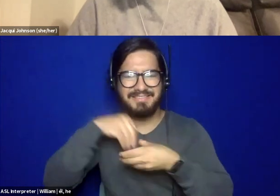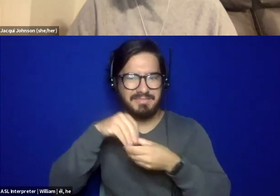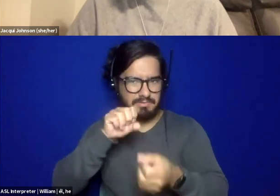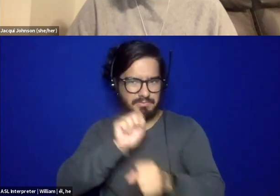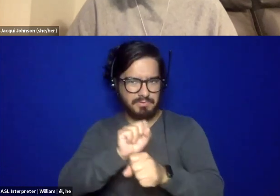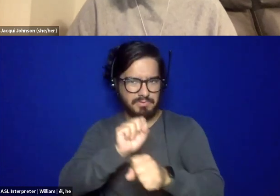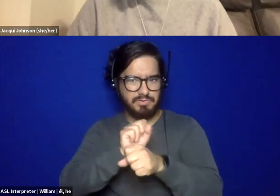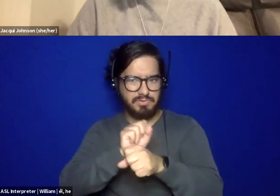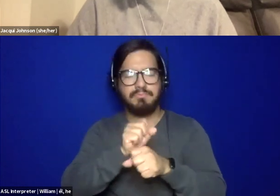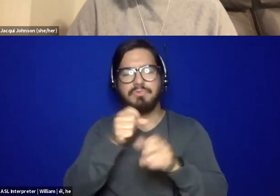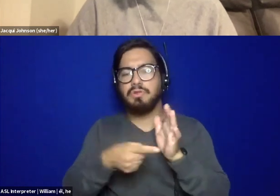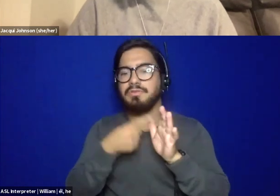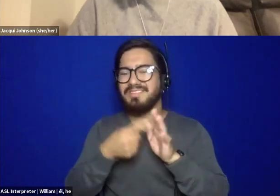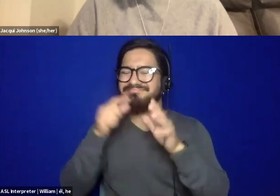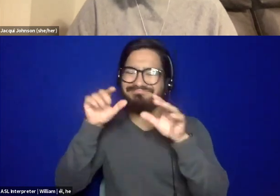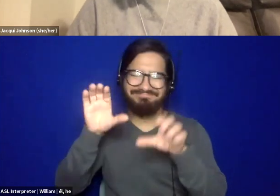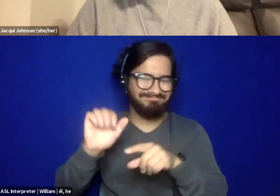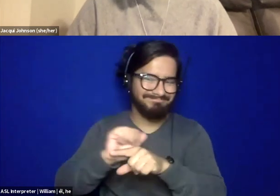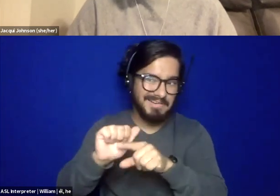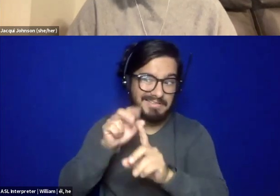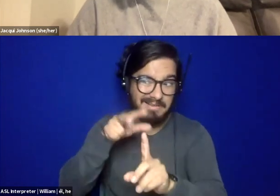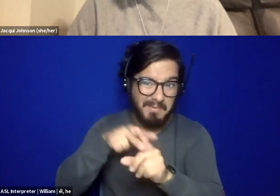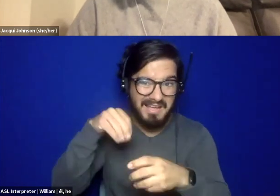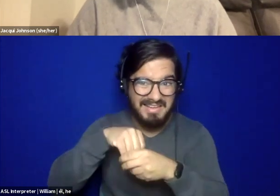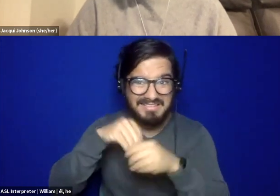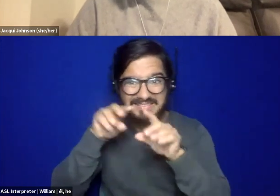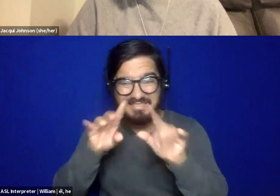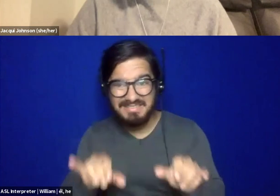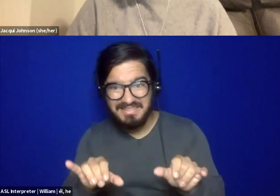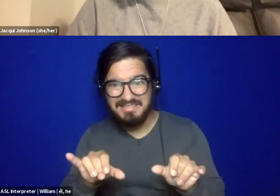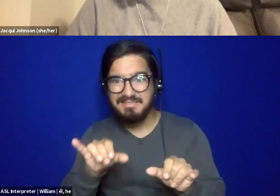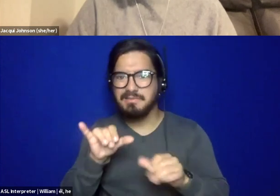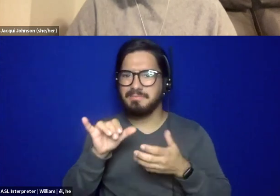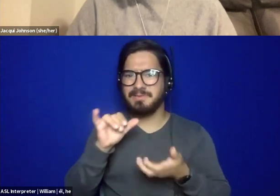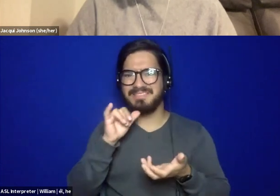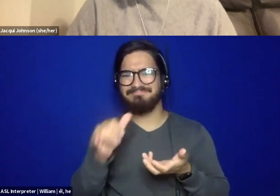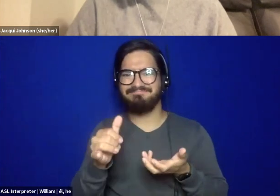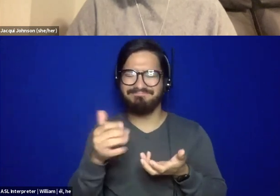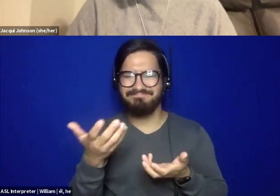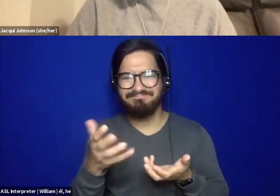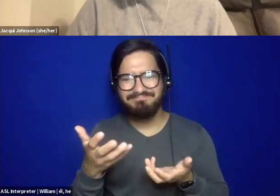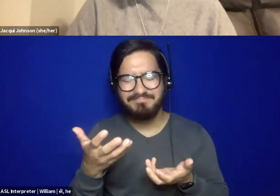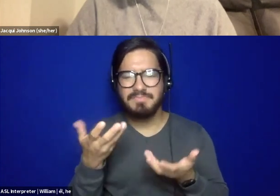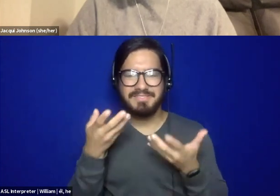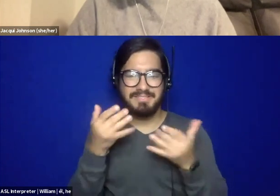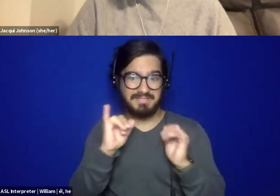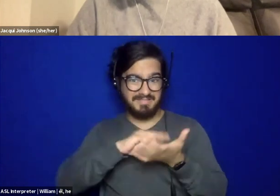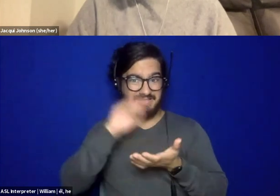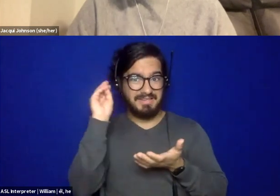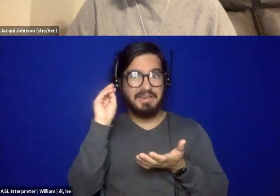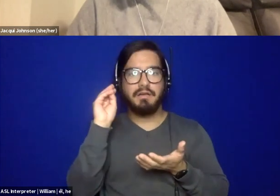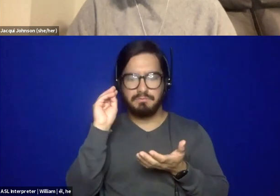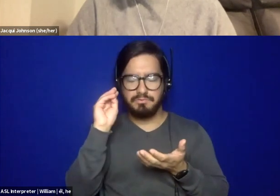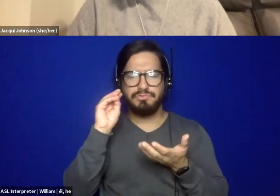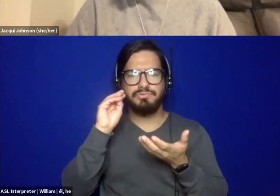is practiced within systems, um, and at sometimes co-opted by systems. Um, but then learned of transformative